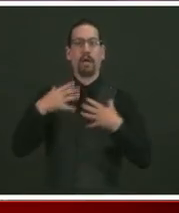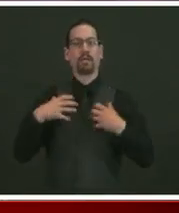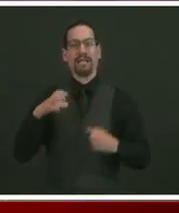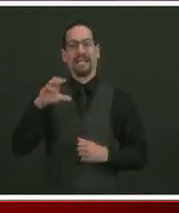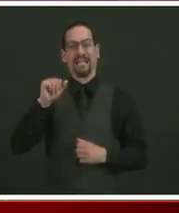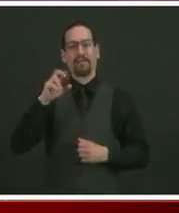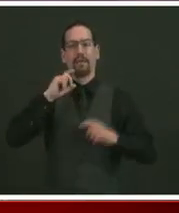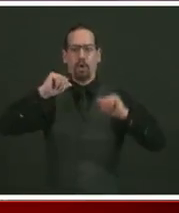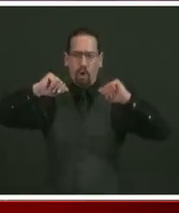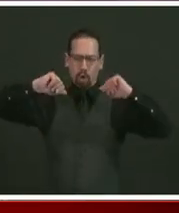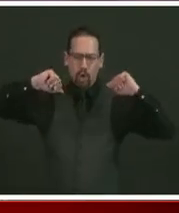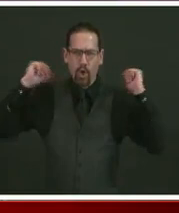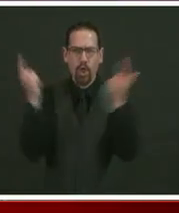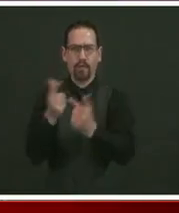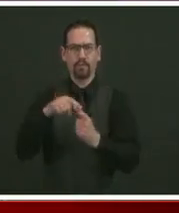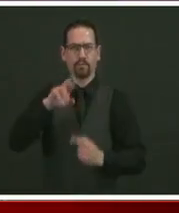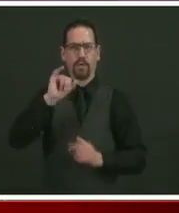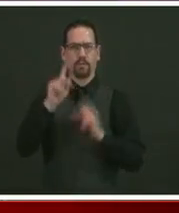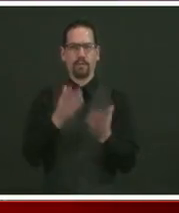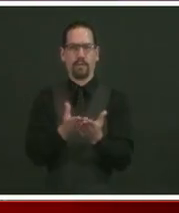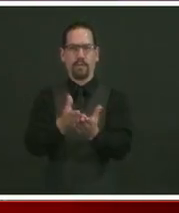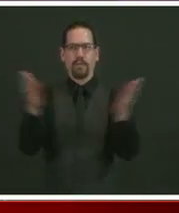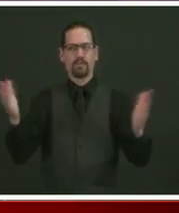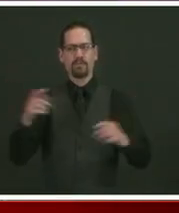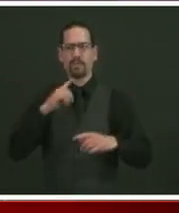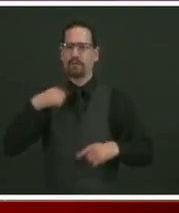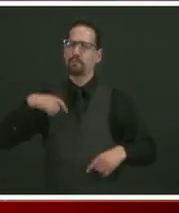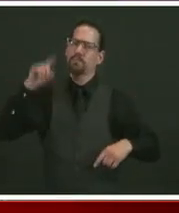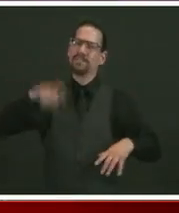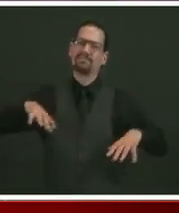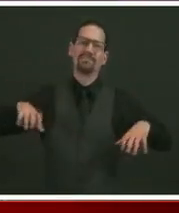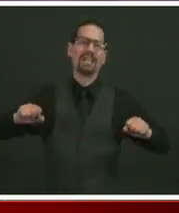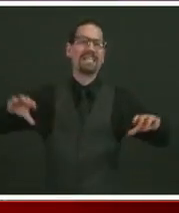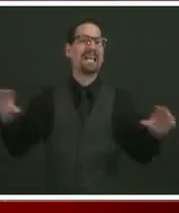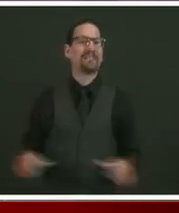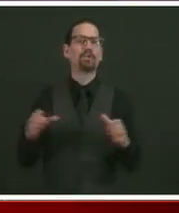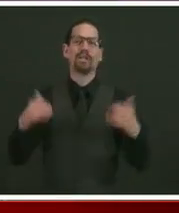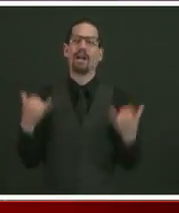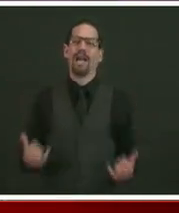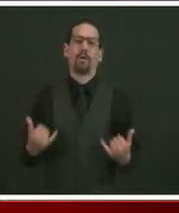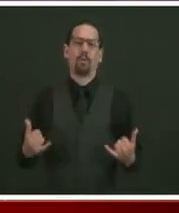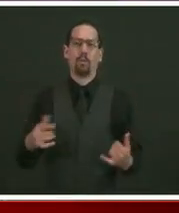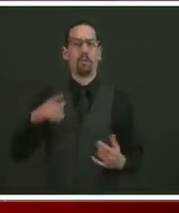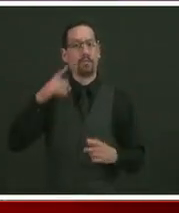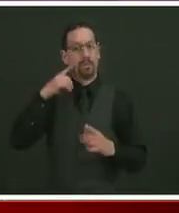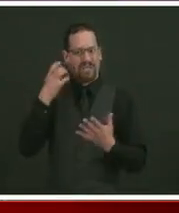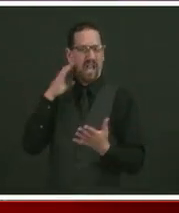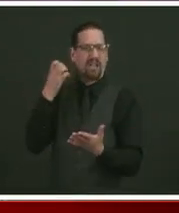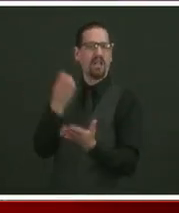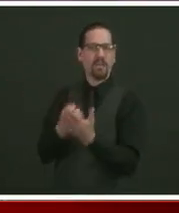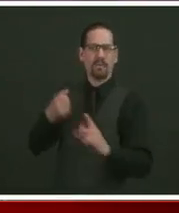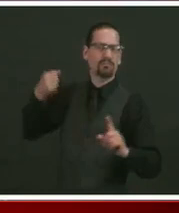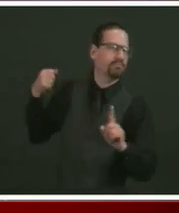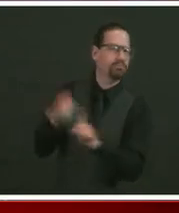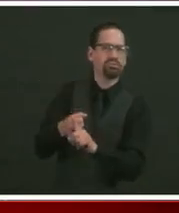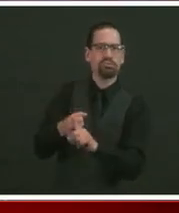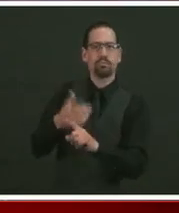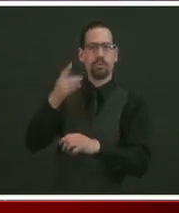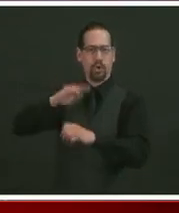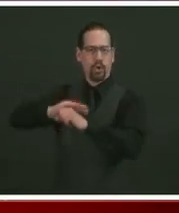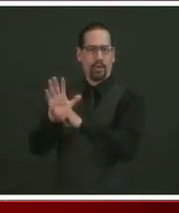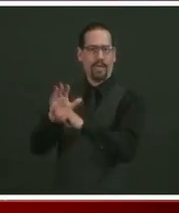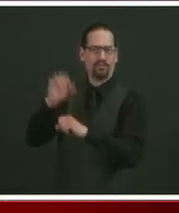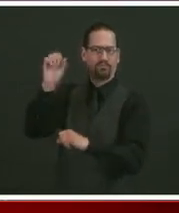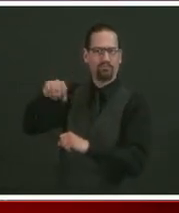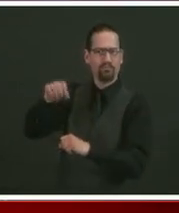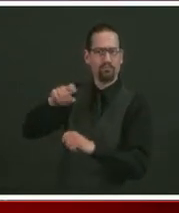That means committing to take action to address the economic impacts of COVID on Rhode Island's health care system. And